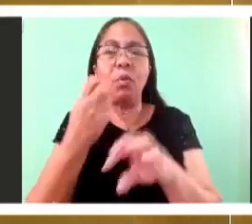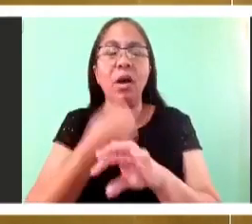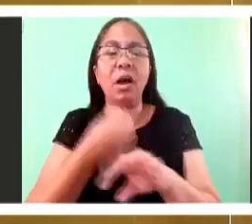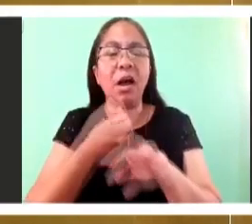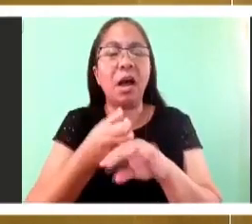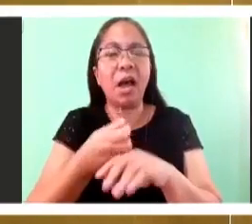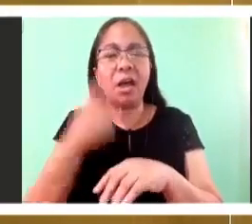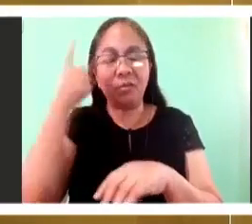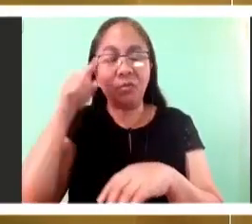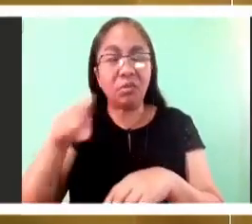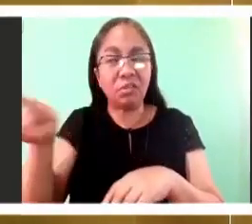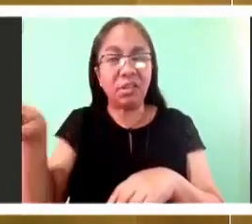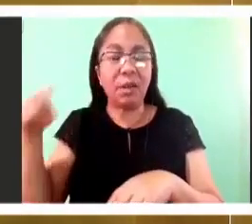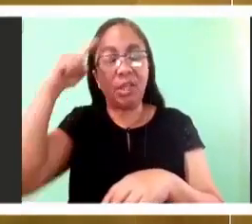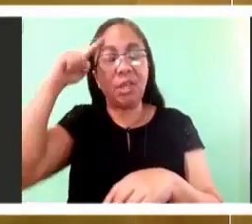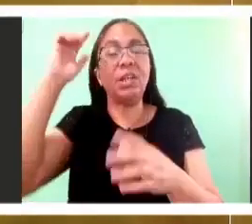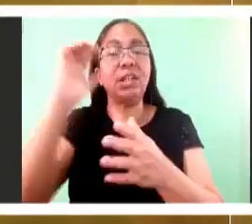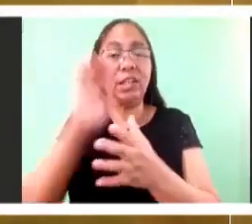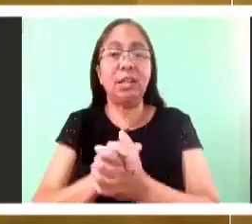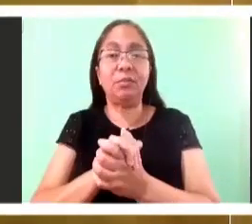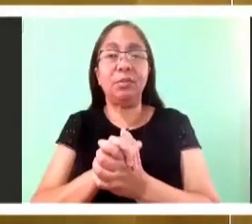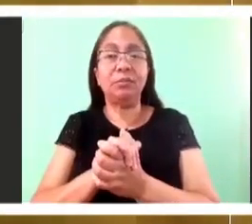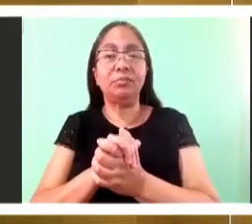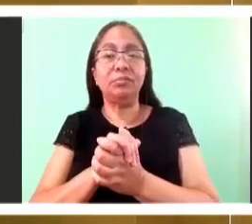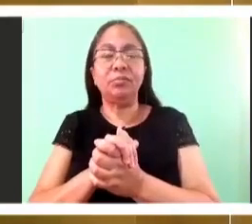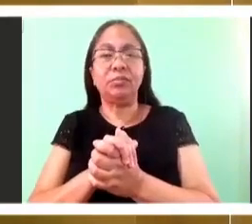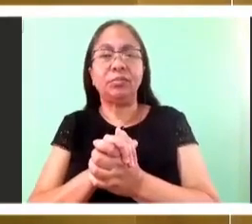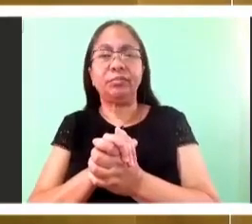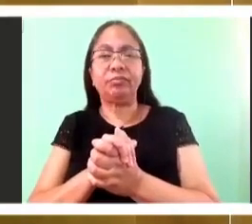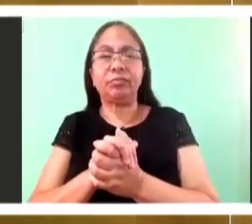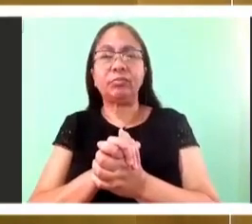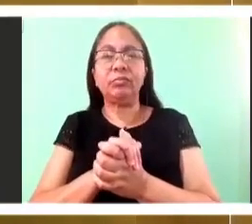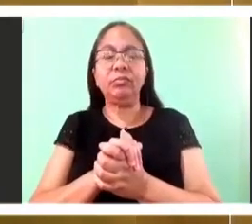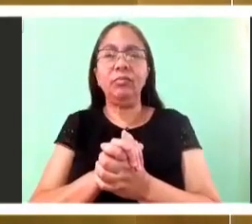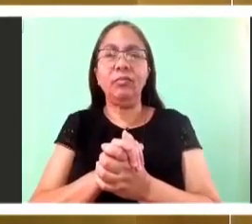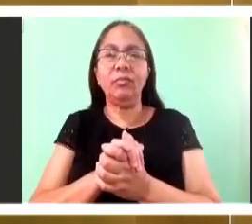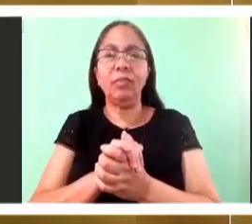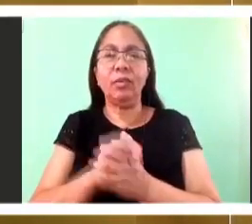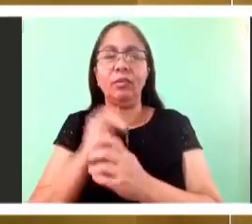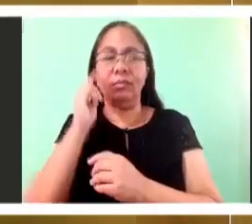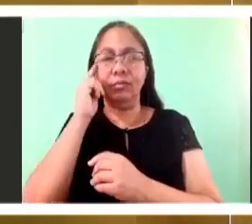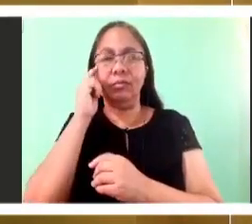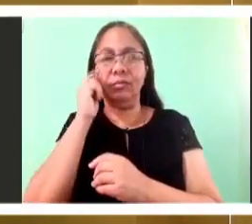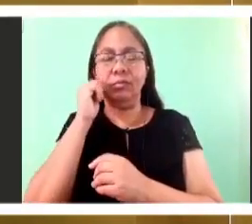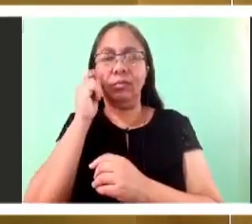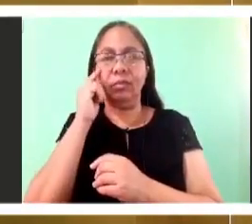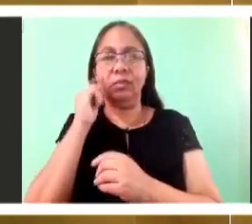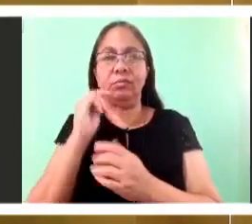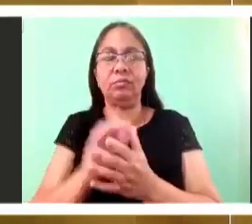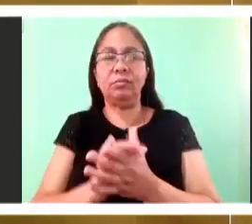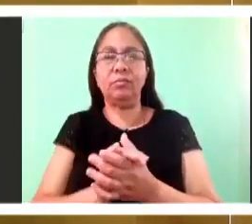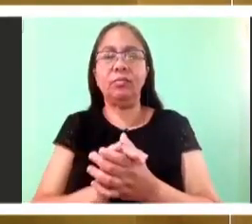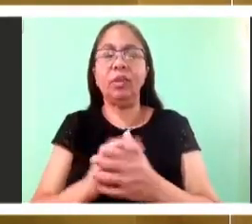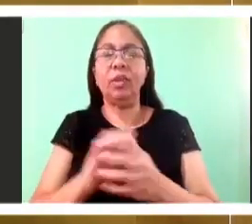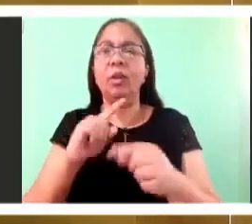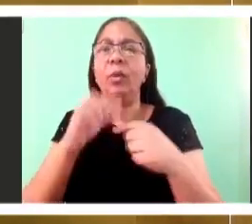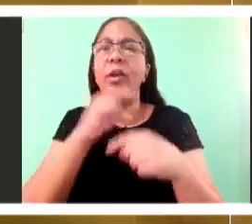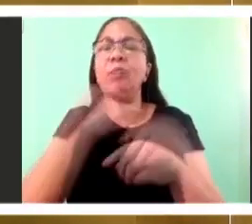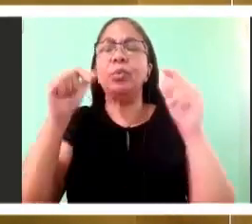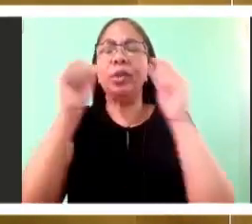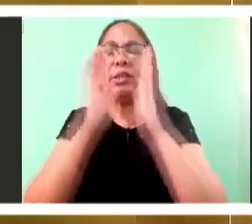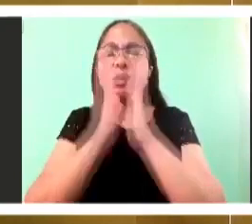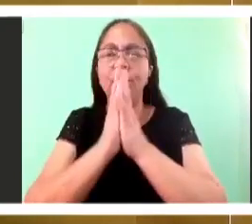is said when the Epicles is where the Holy Spirit is called down upon the bread and upon the wine